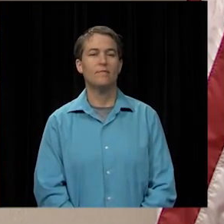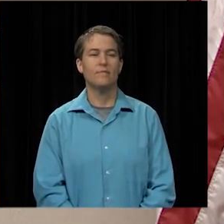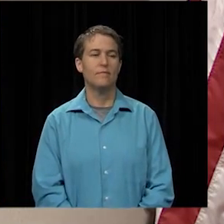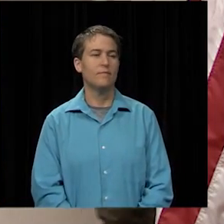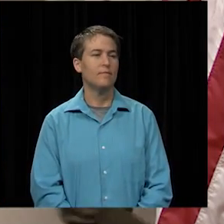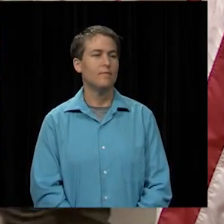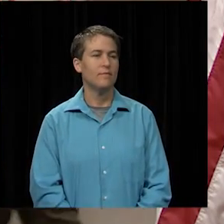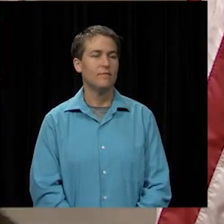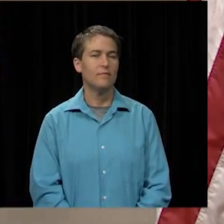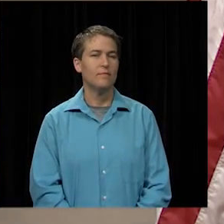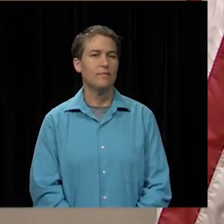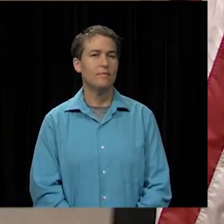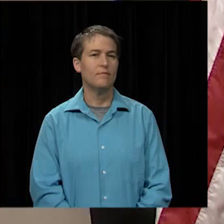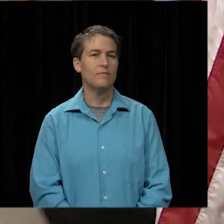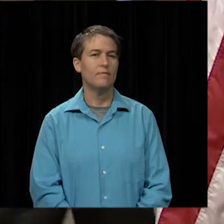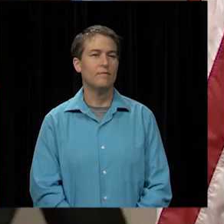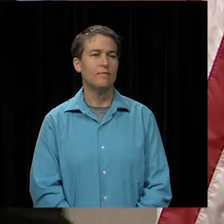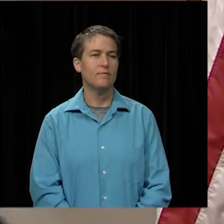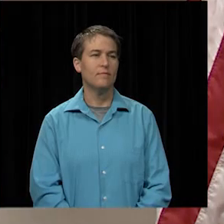okay